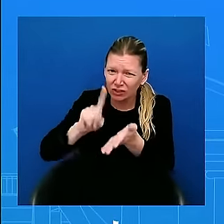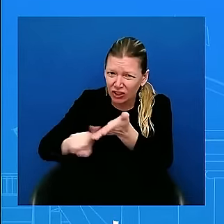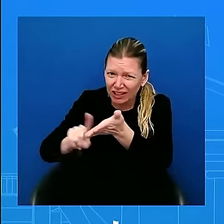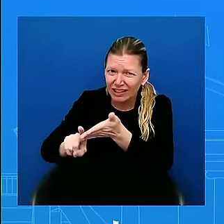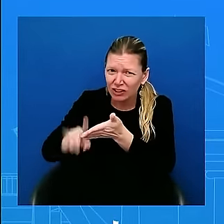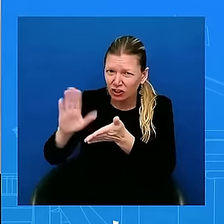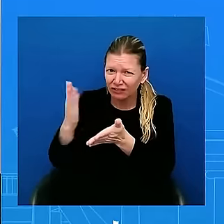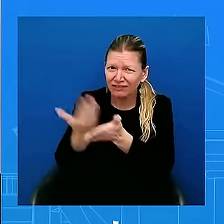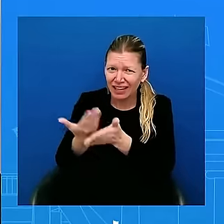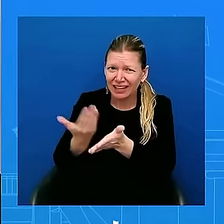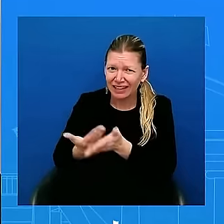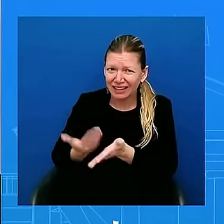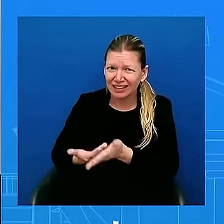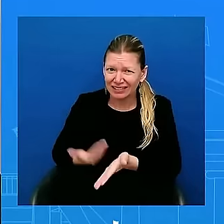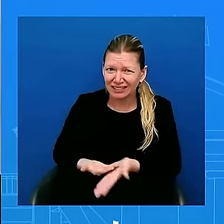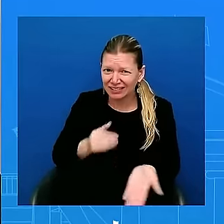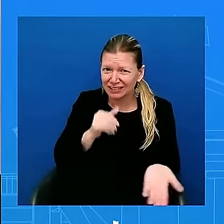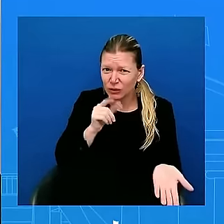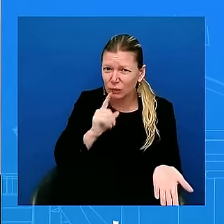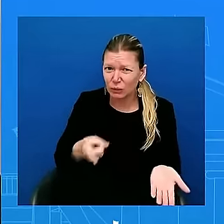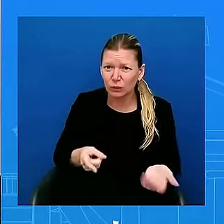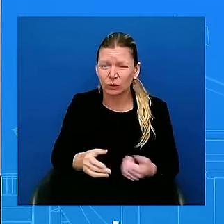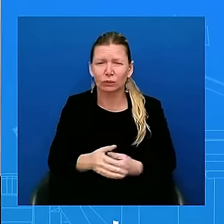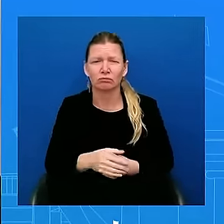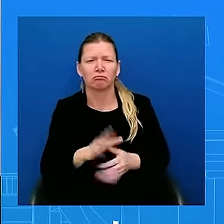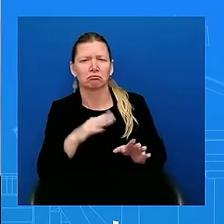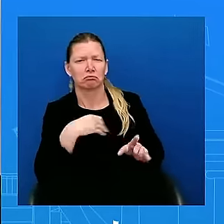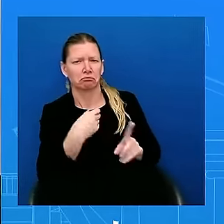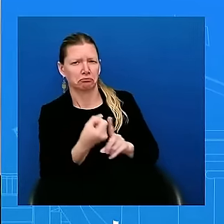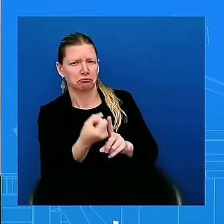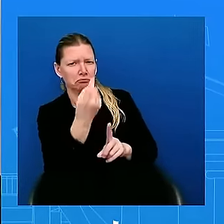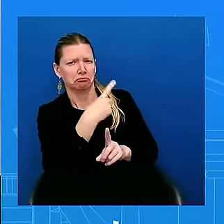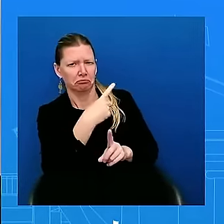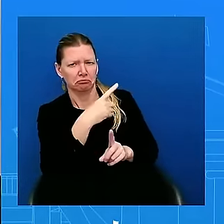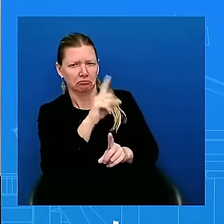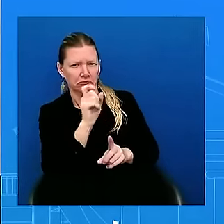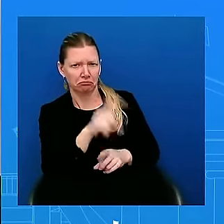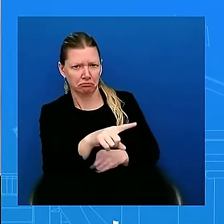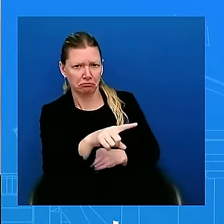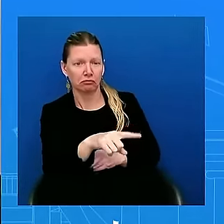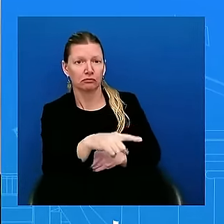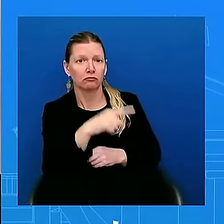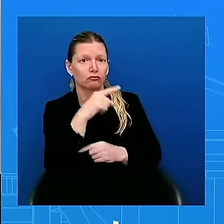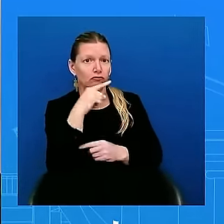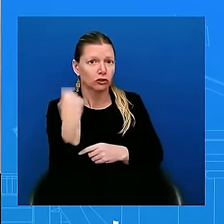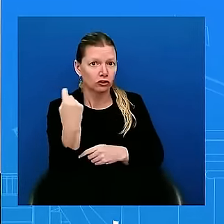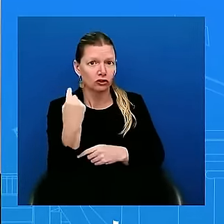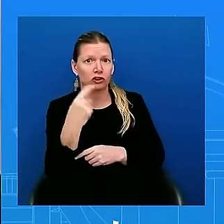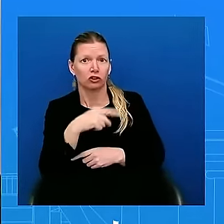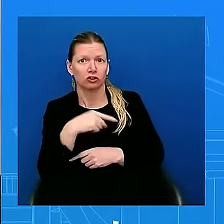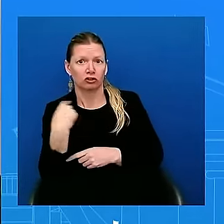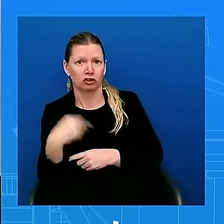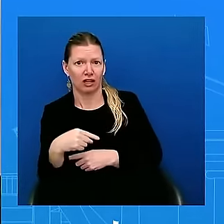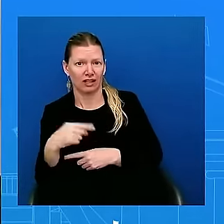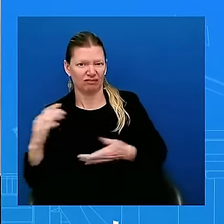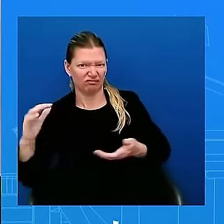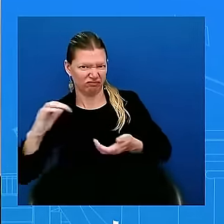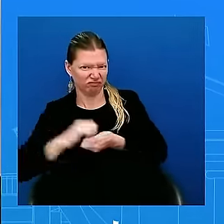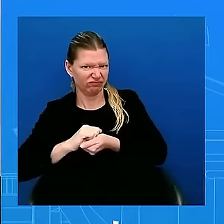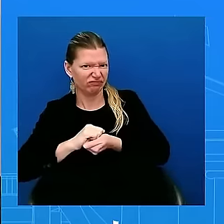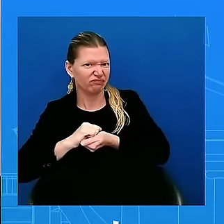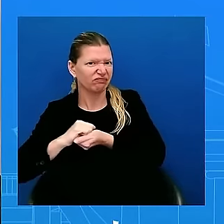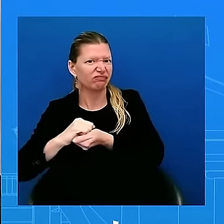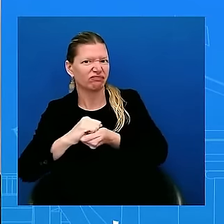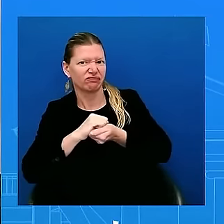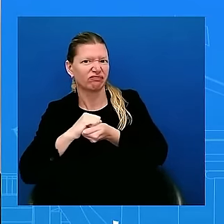And a different topic. Russia and China are teaming up in the skies near Alaska for the first time ever. Are you getting a sense yet